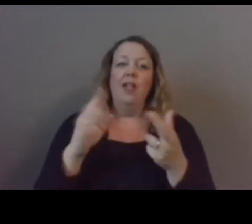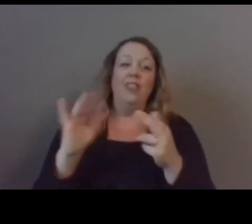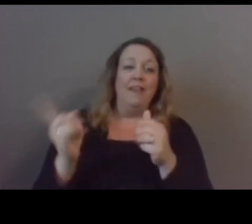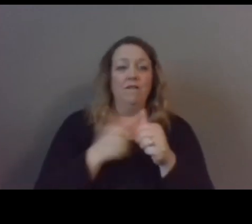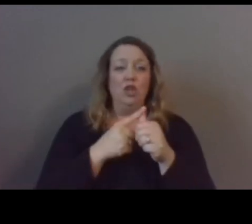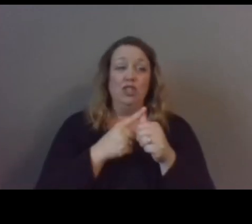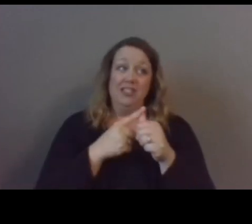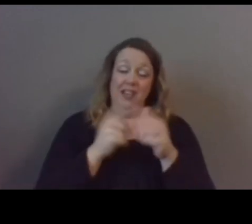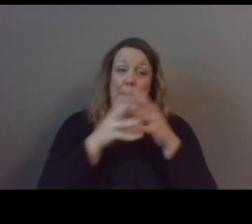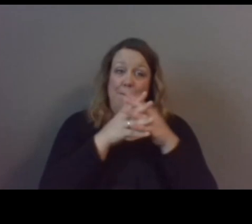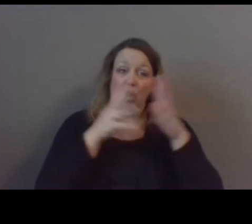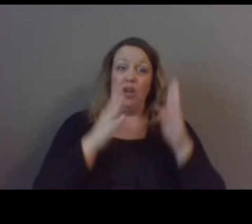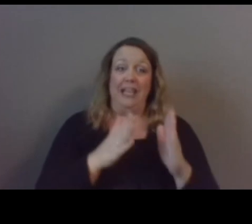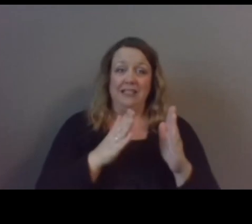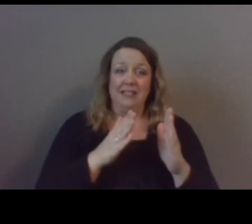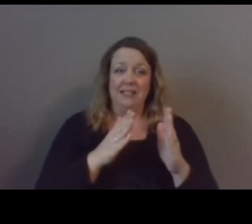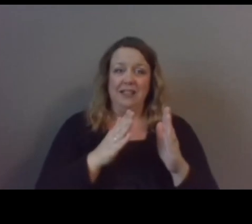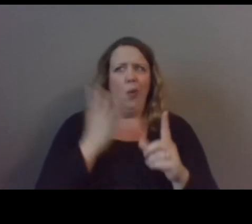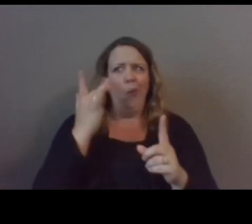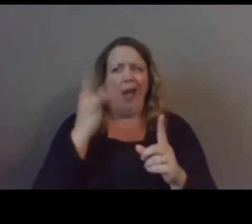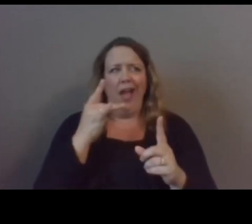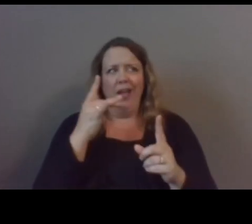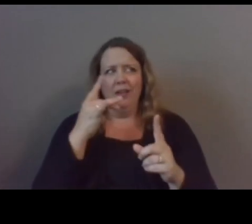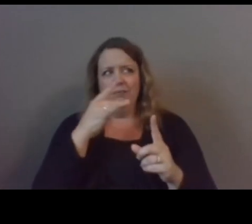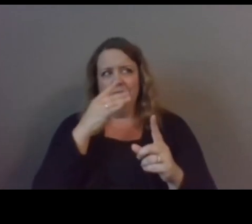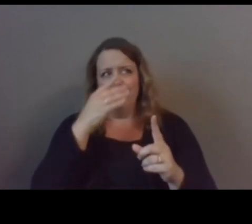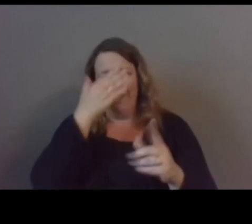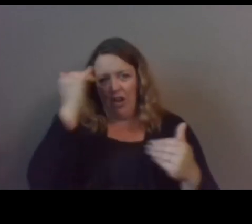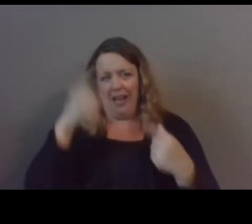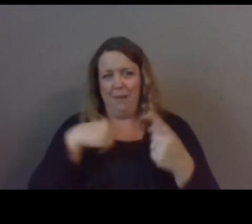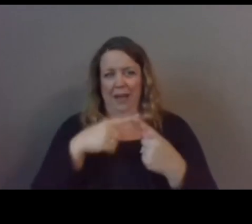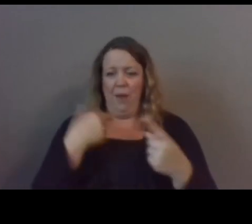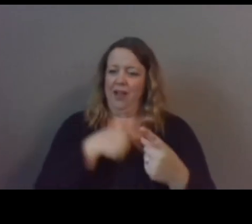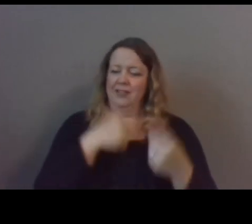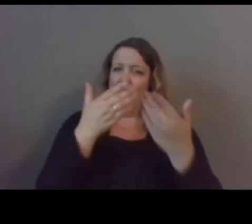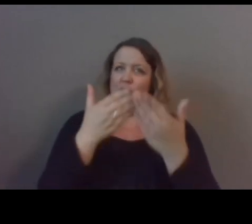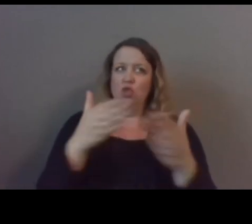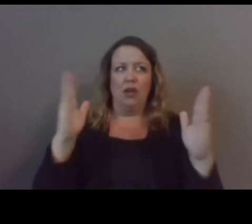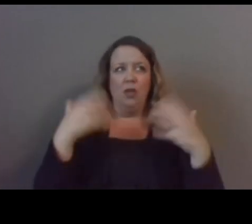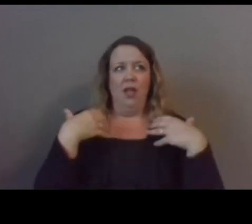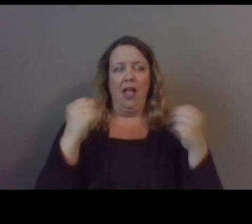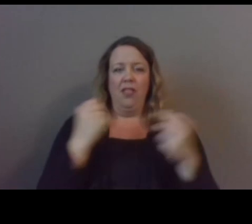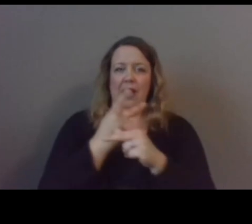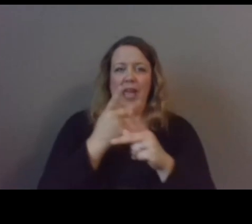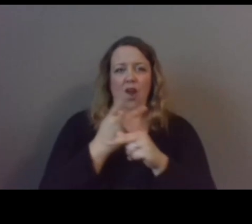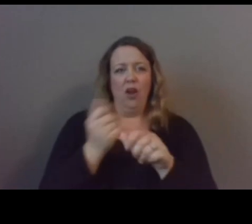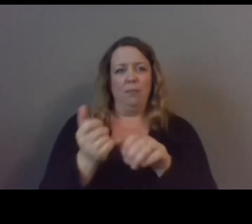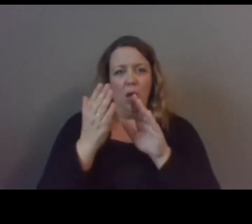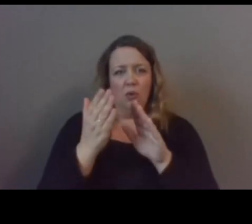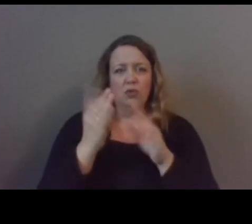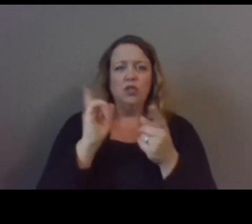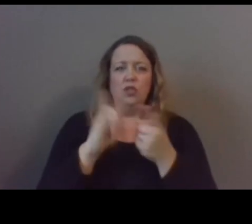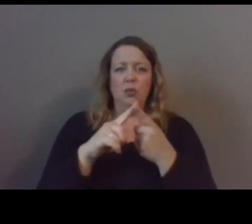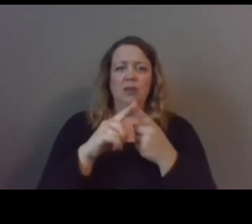say in terms of why are we forgotten in this overall general health care and approach to mentorship and